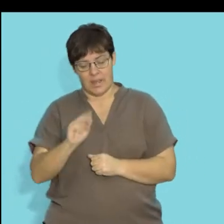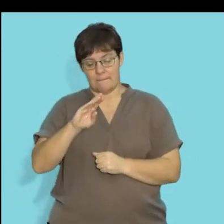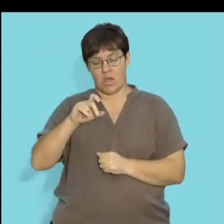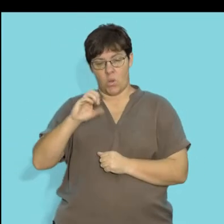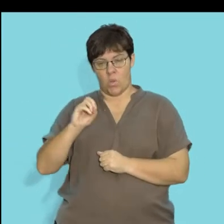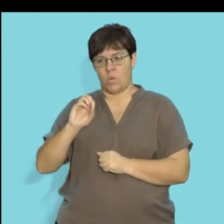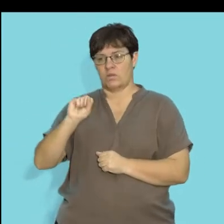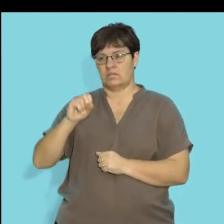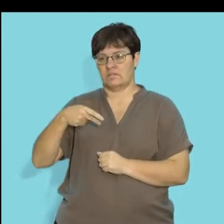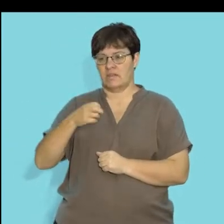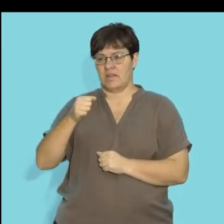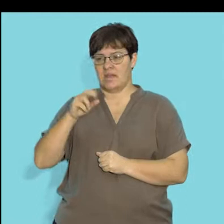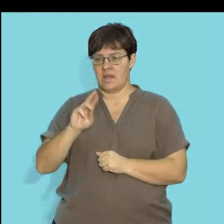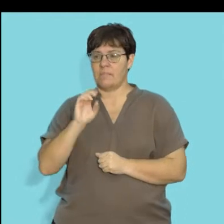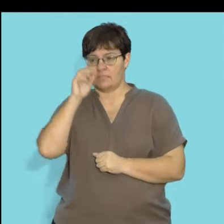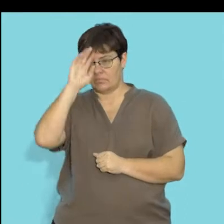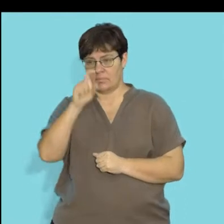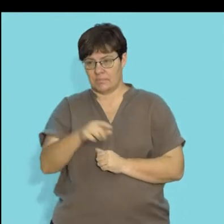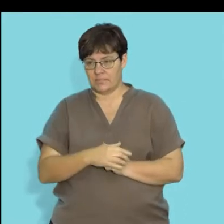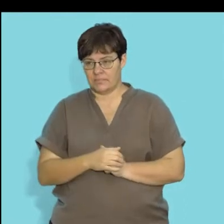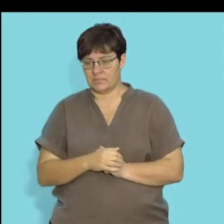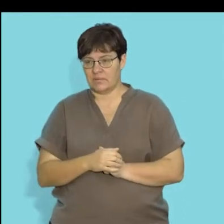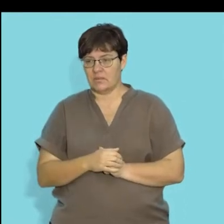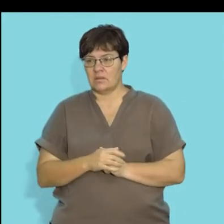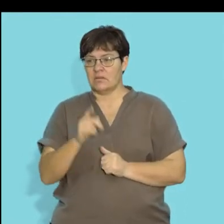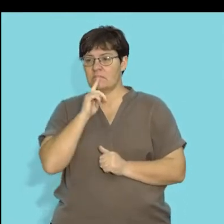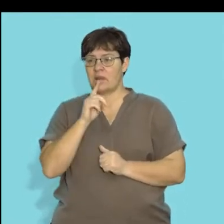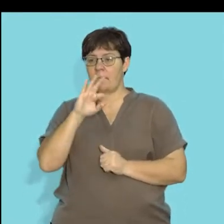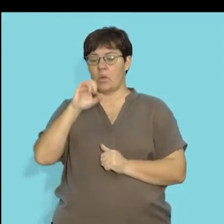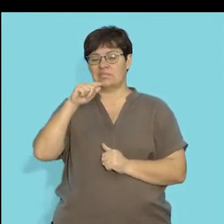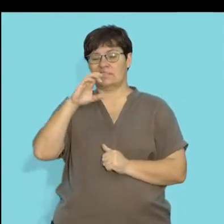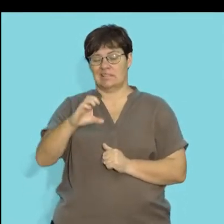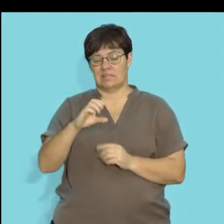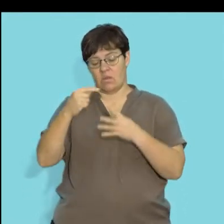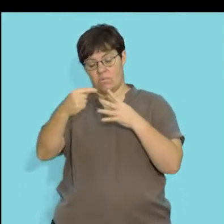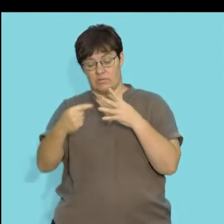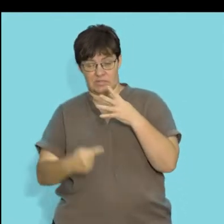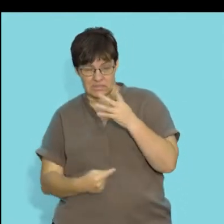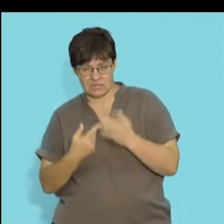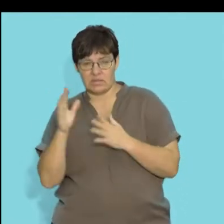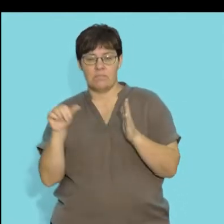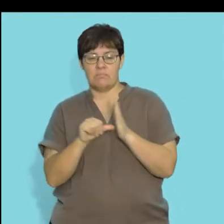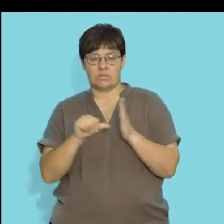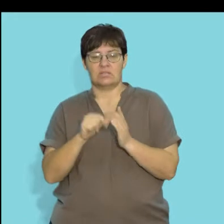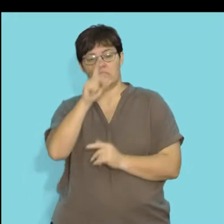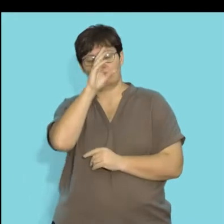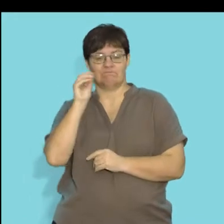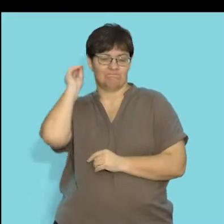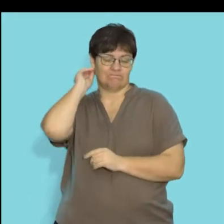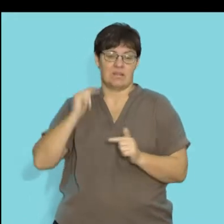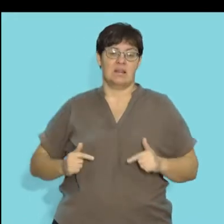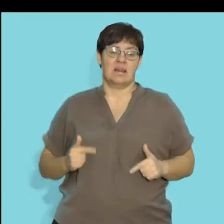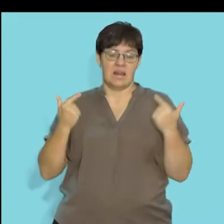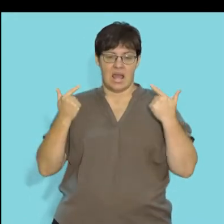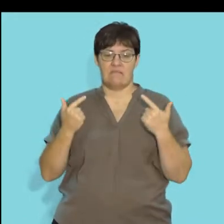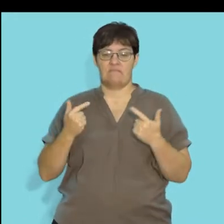So, the biosphere, we've got to remember. So, when we talk of the biotic components, again, it's important that we remember that